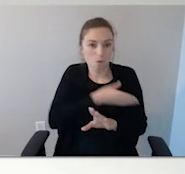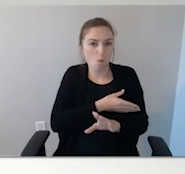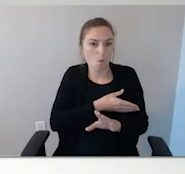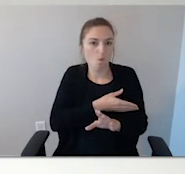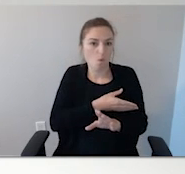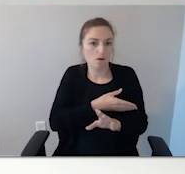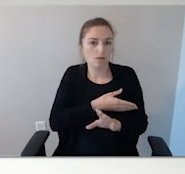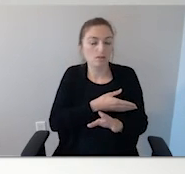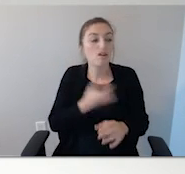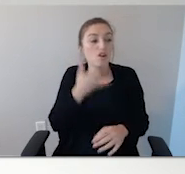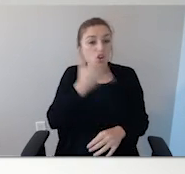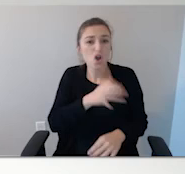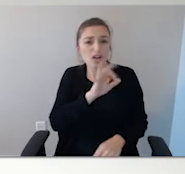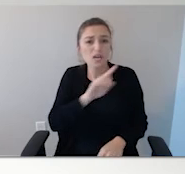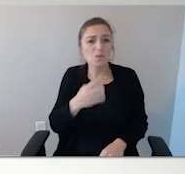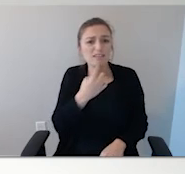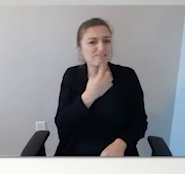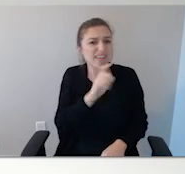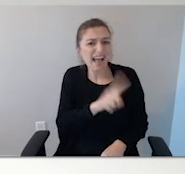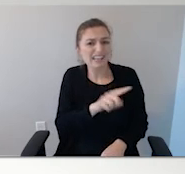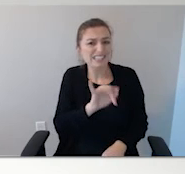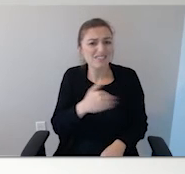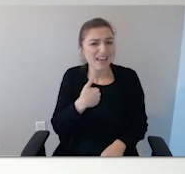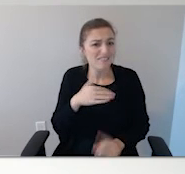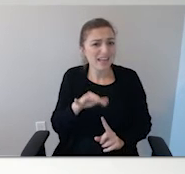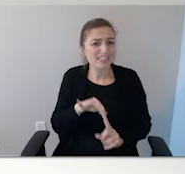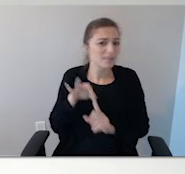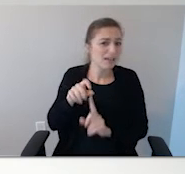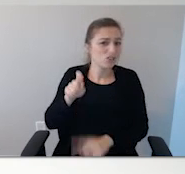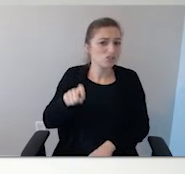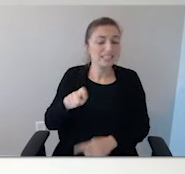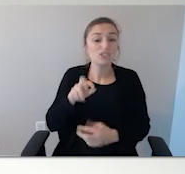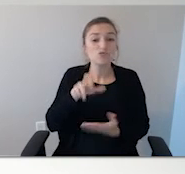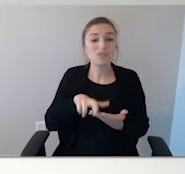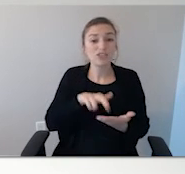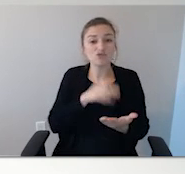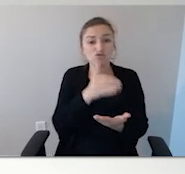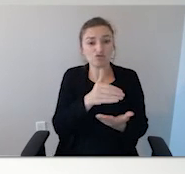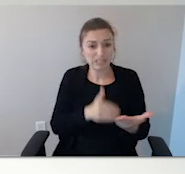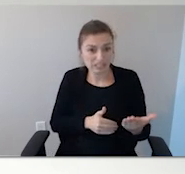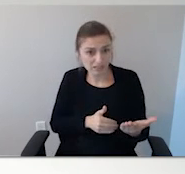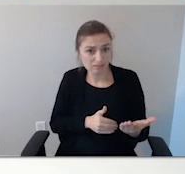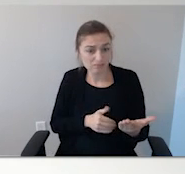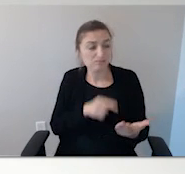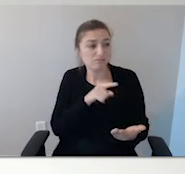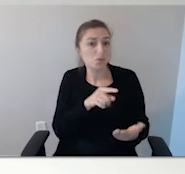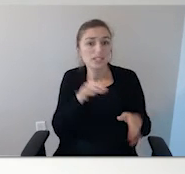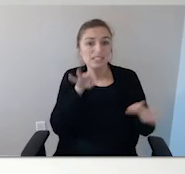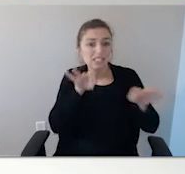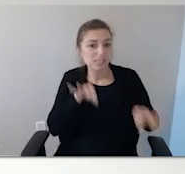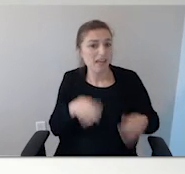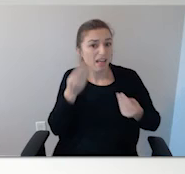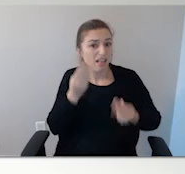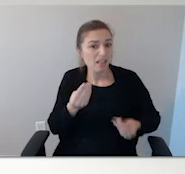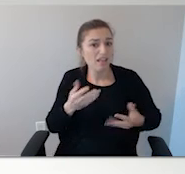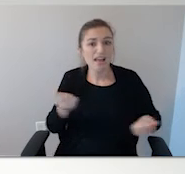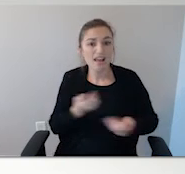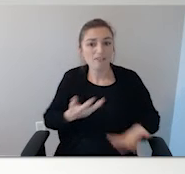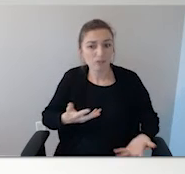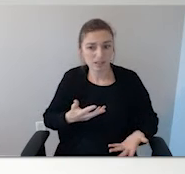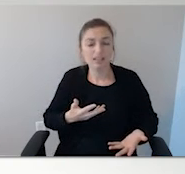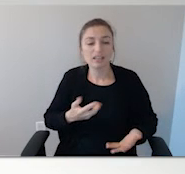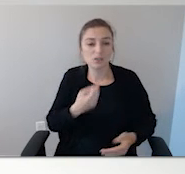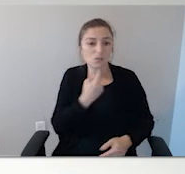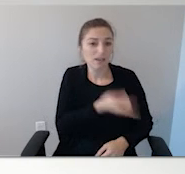know Jupiter Police does. They have a special needs registry. And I know in St. Lucie County, they can tag your address that you have a special needs individual